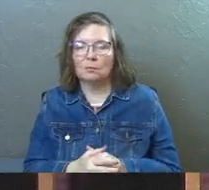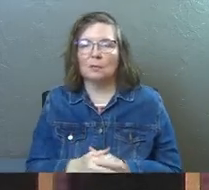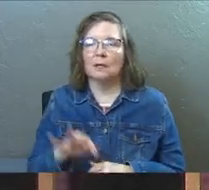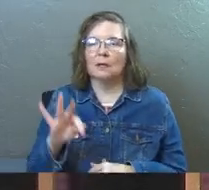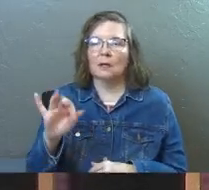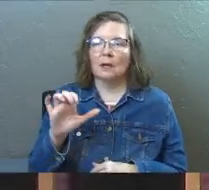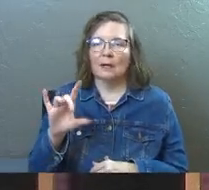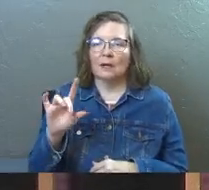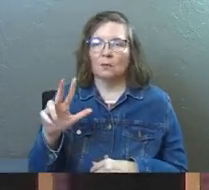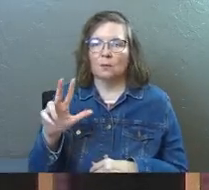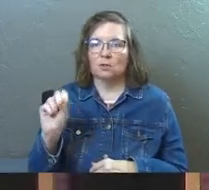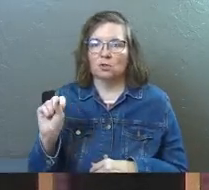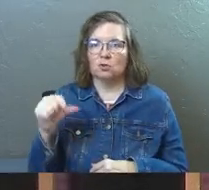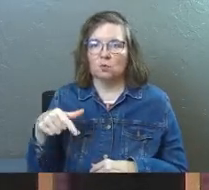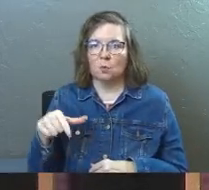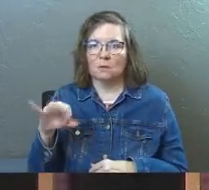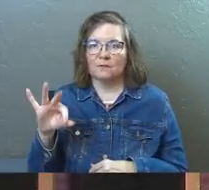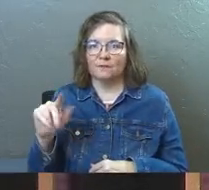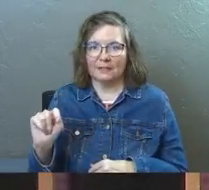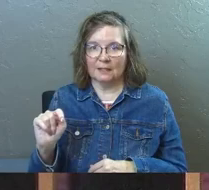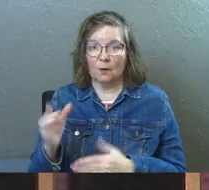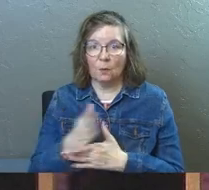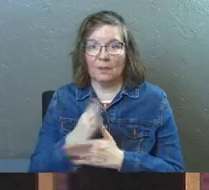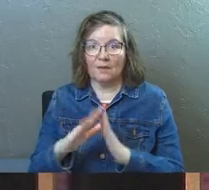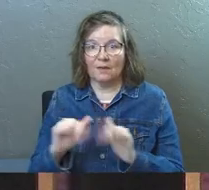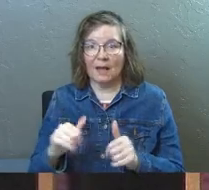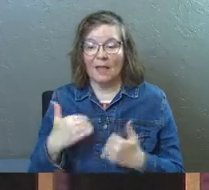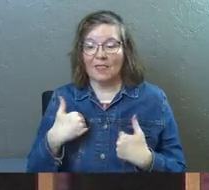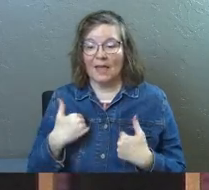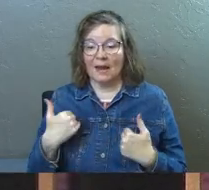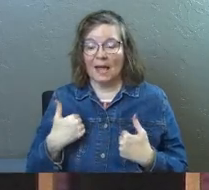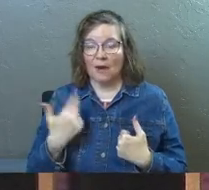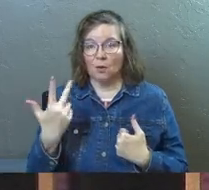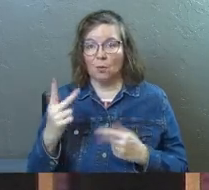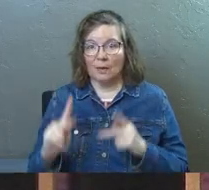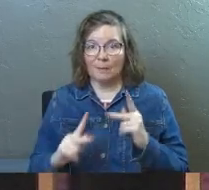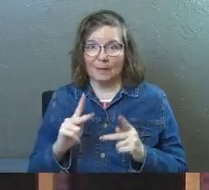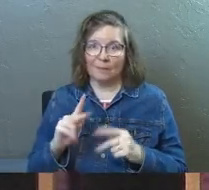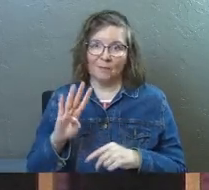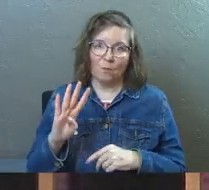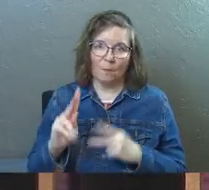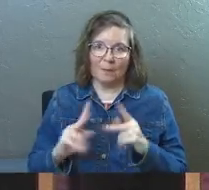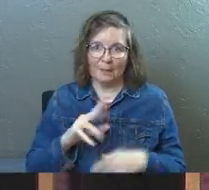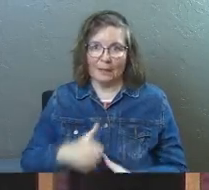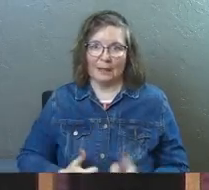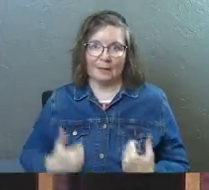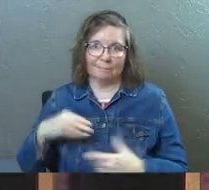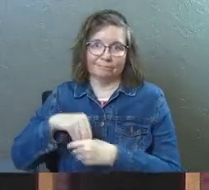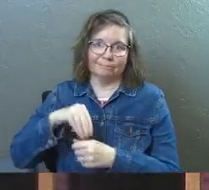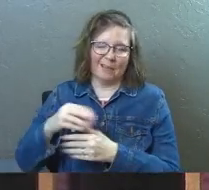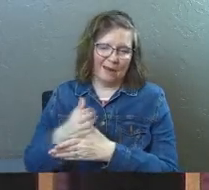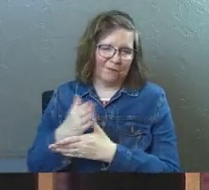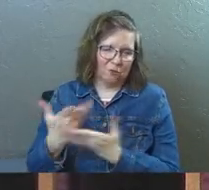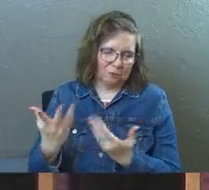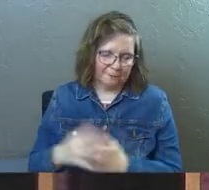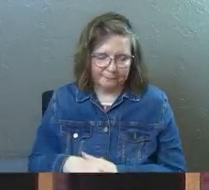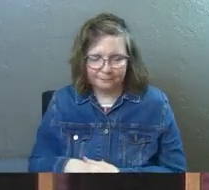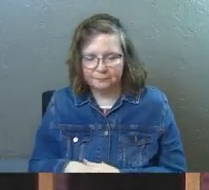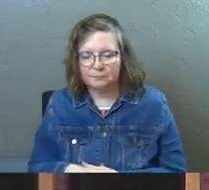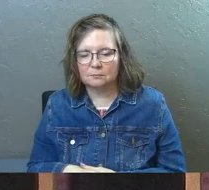983 square feet in that average size home housed 3.8 people on average.